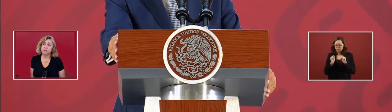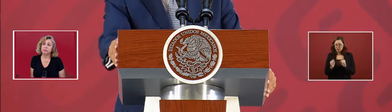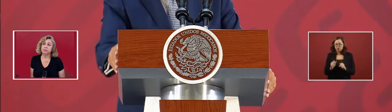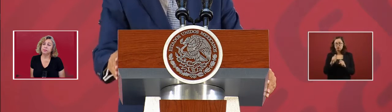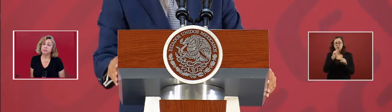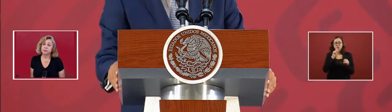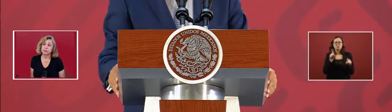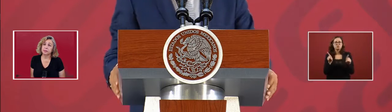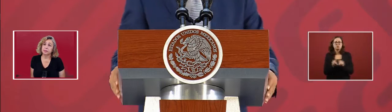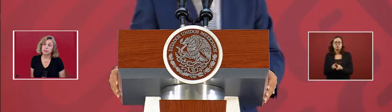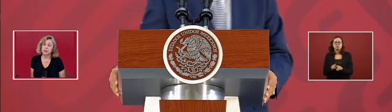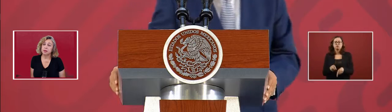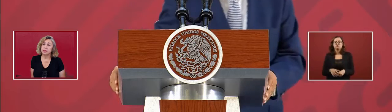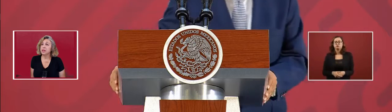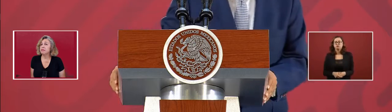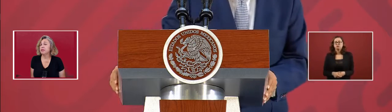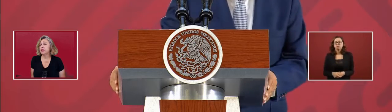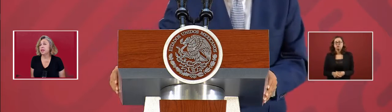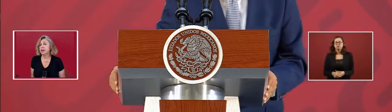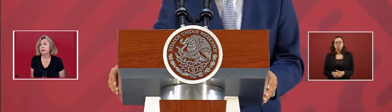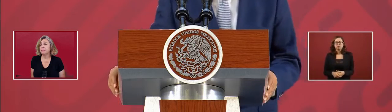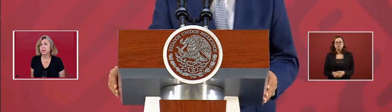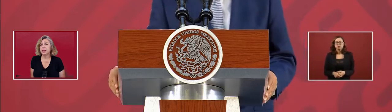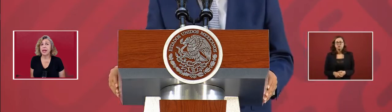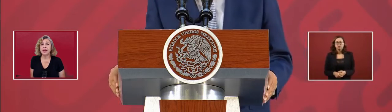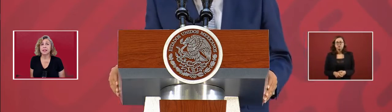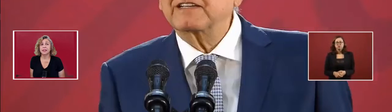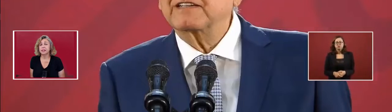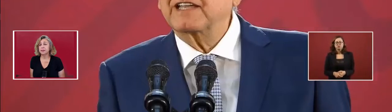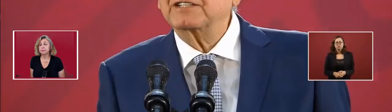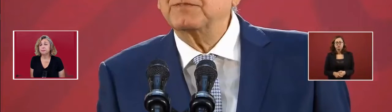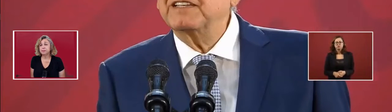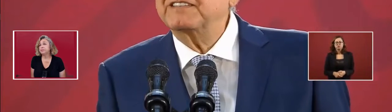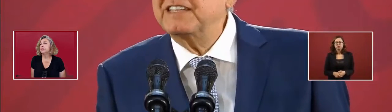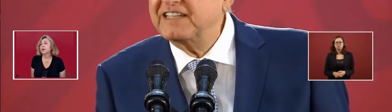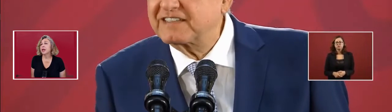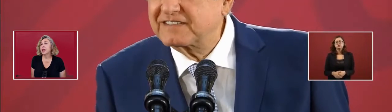money for the lands,